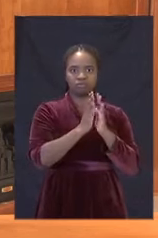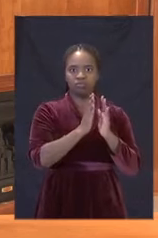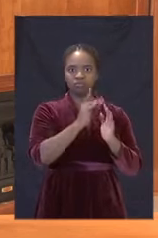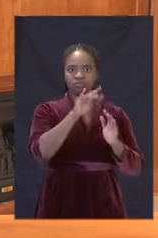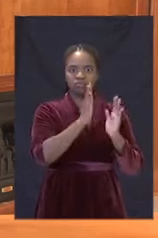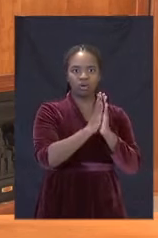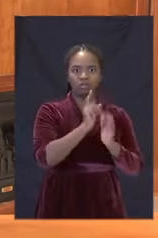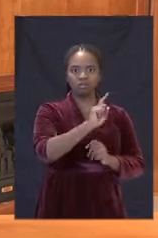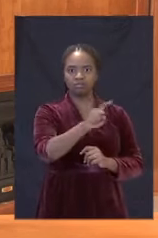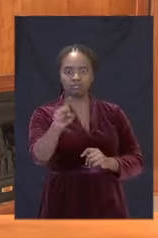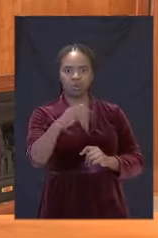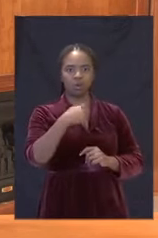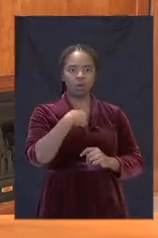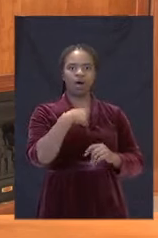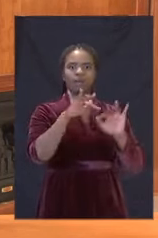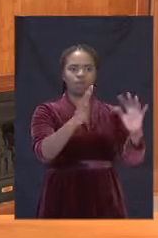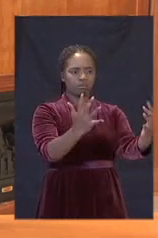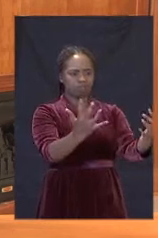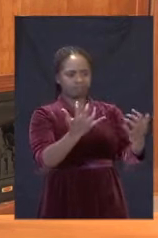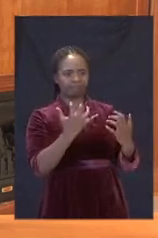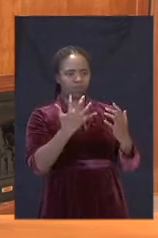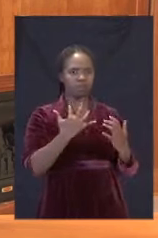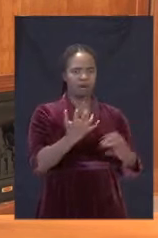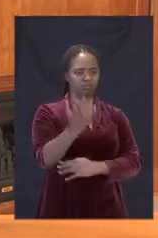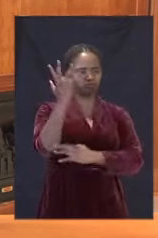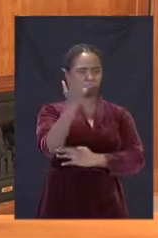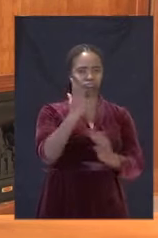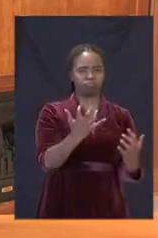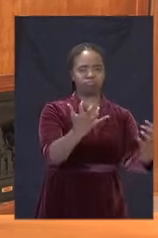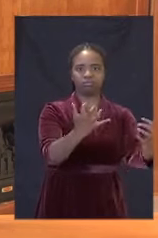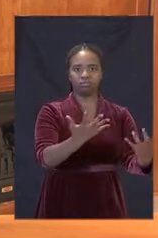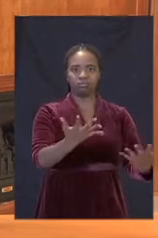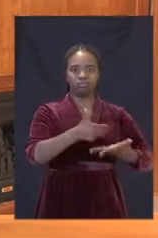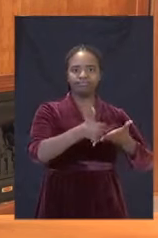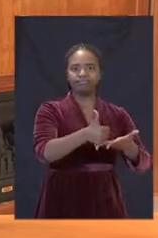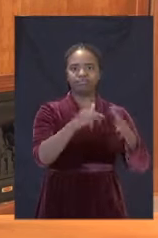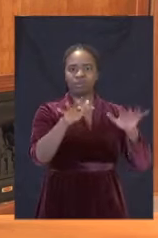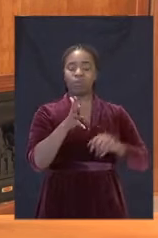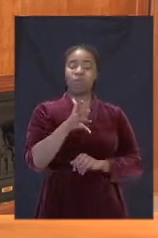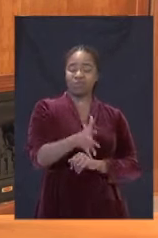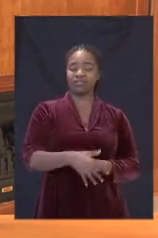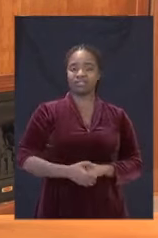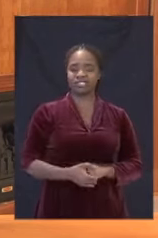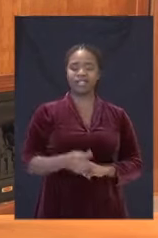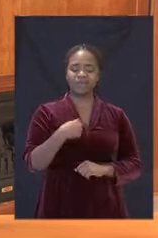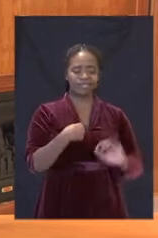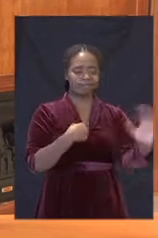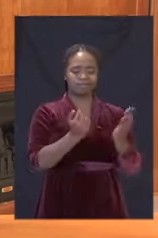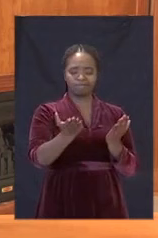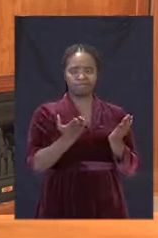duties, to serve their communities and to serve society. After consideration,